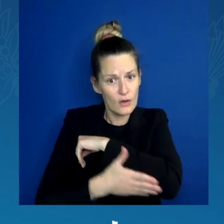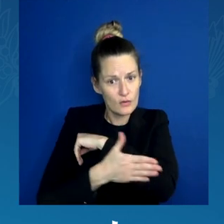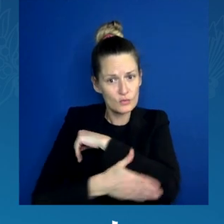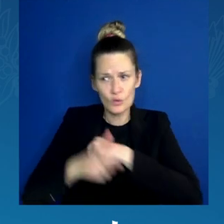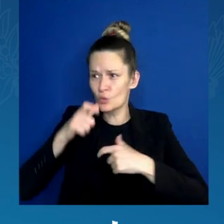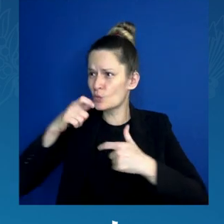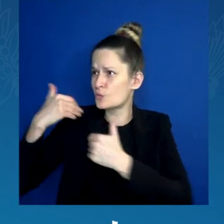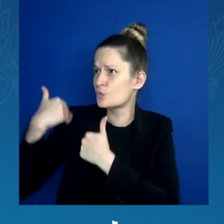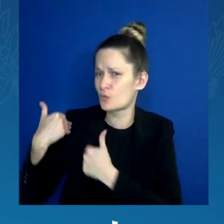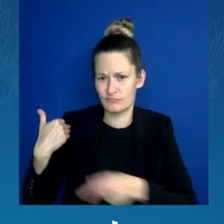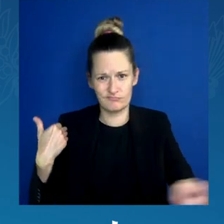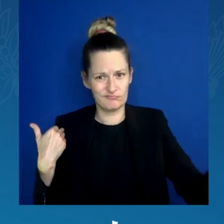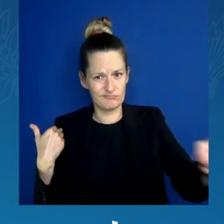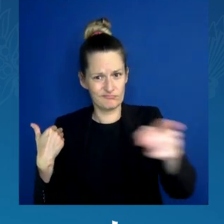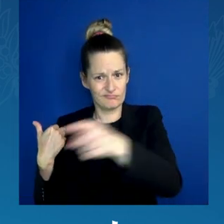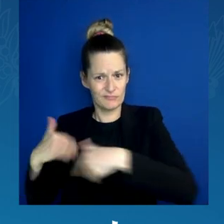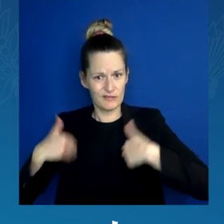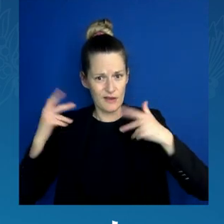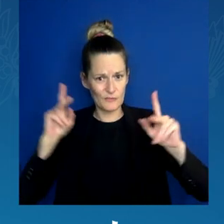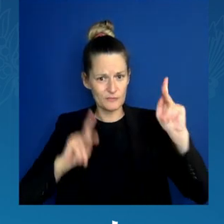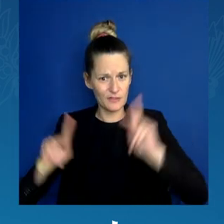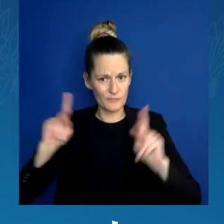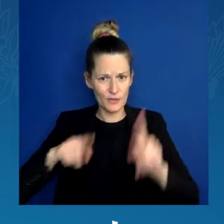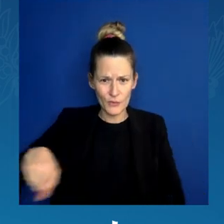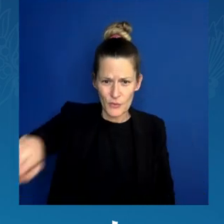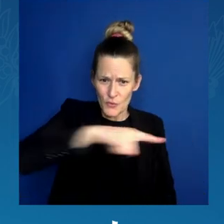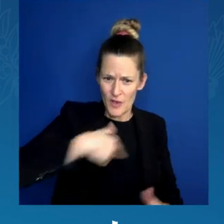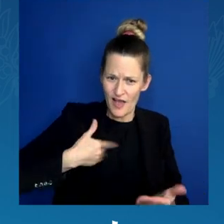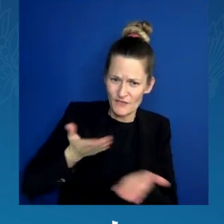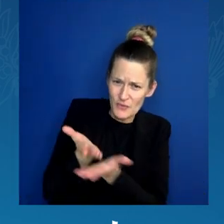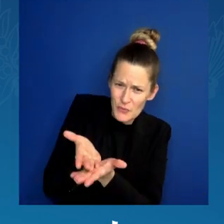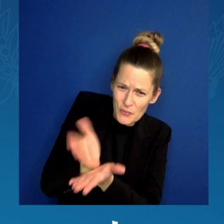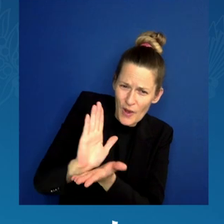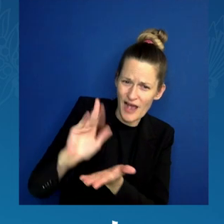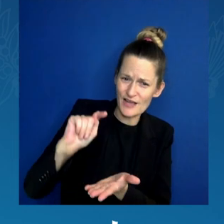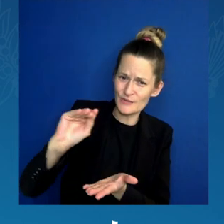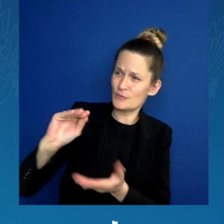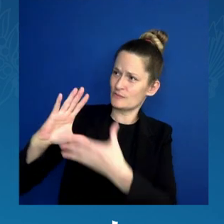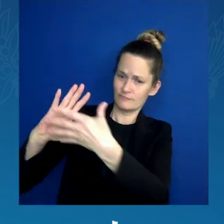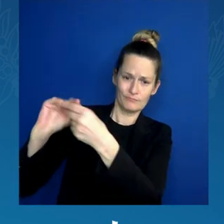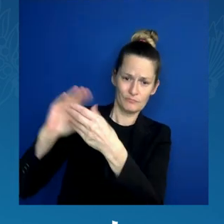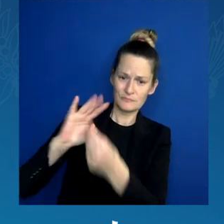to speak to what that future should look like, it is you.